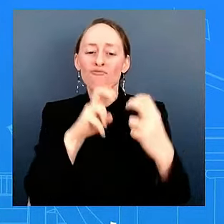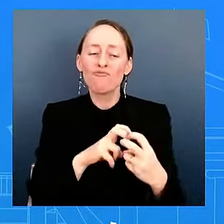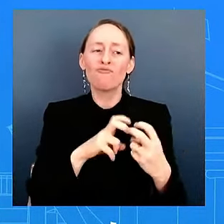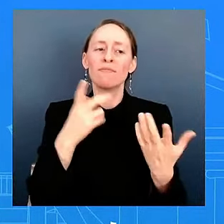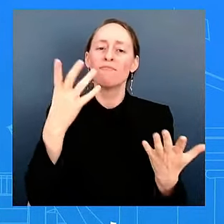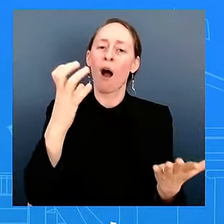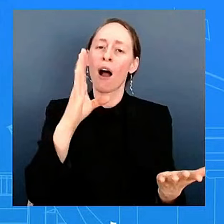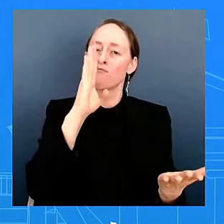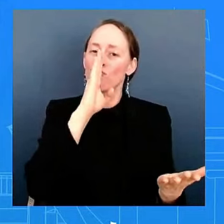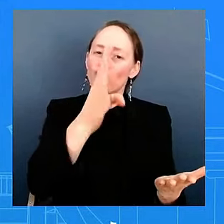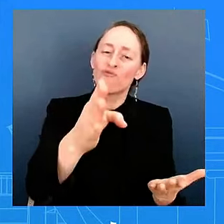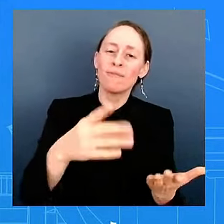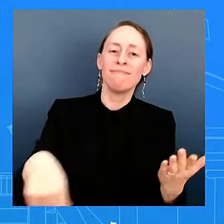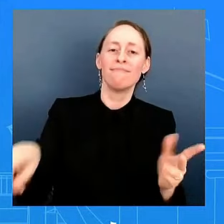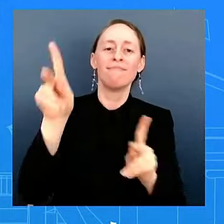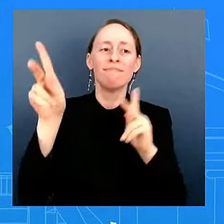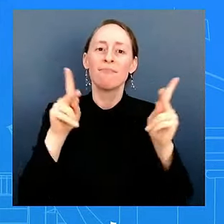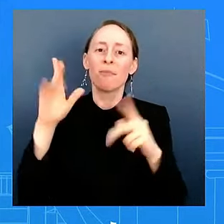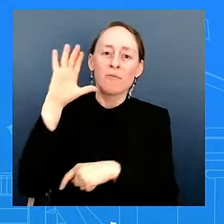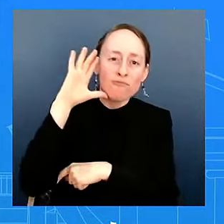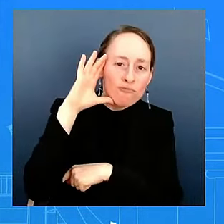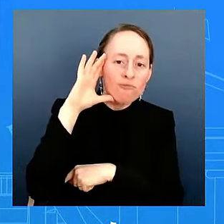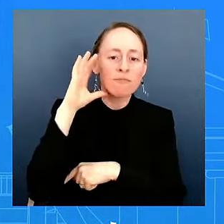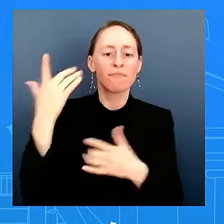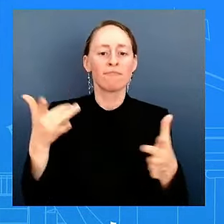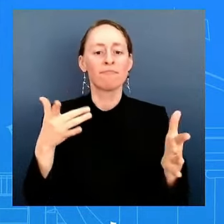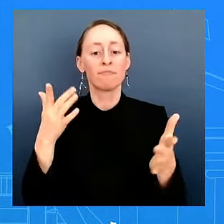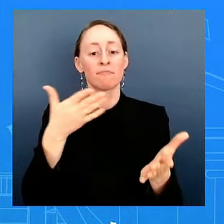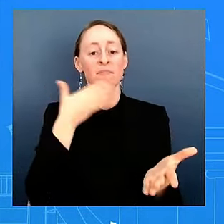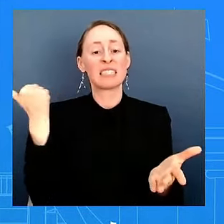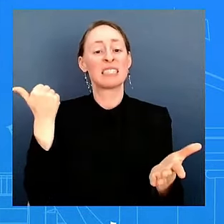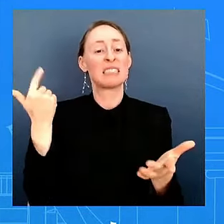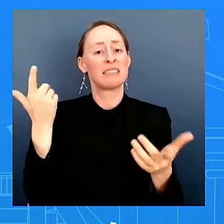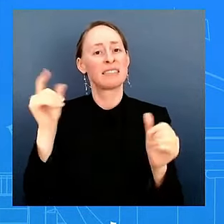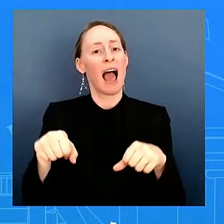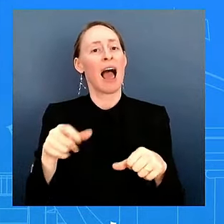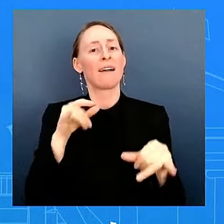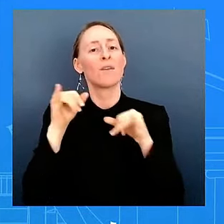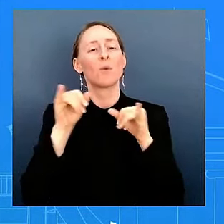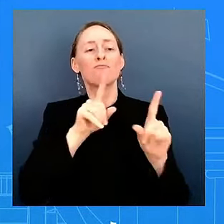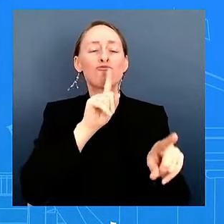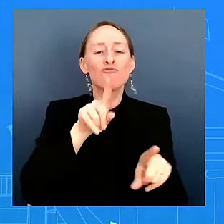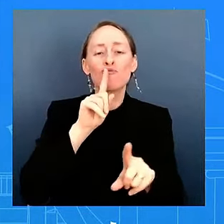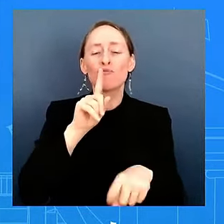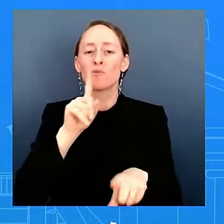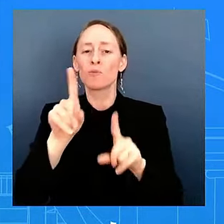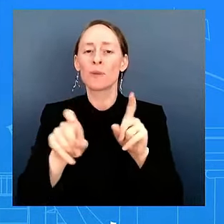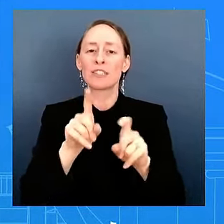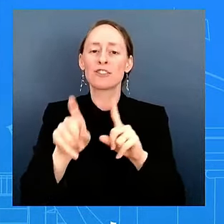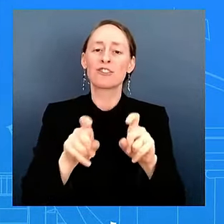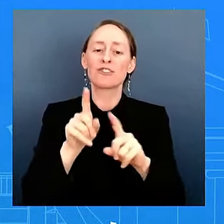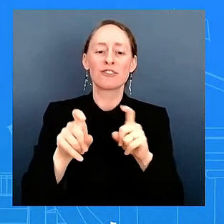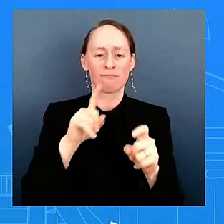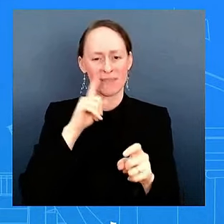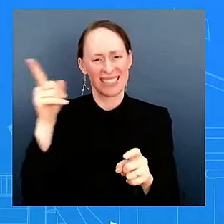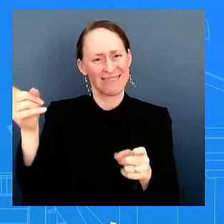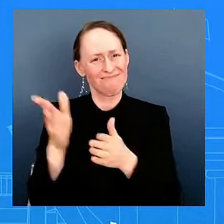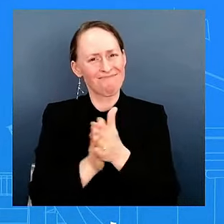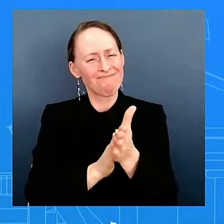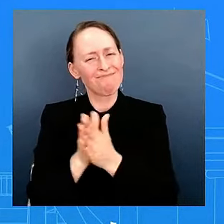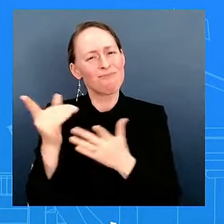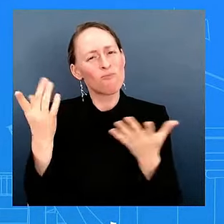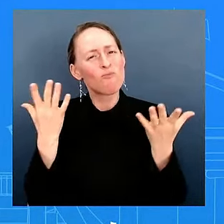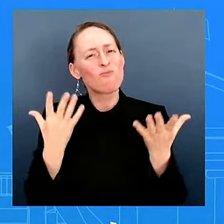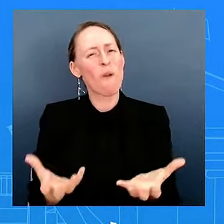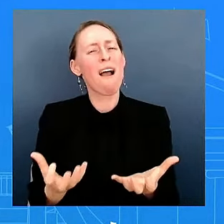way to do that is to do interviews with you all. And so that is something that he wanted to do, a sit-down interview. I'm not going to get into the specifics.